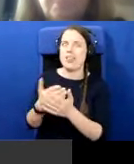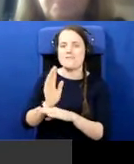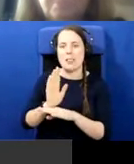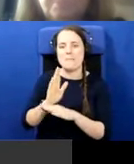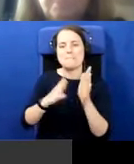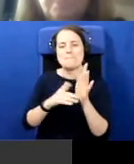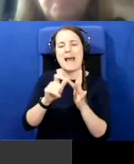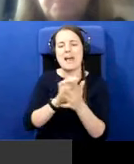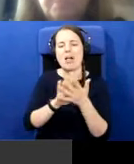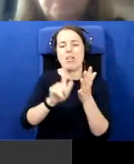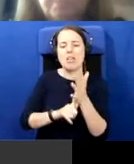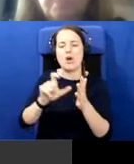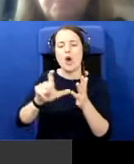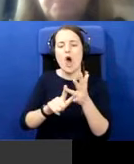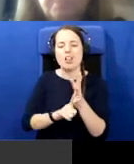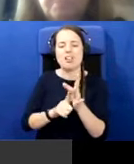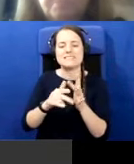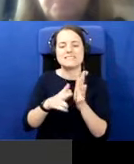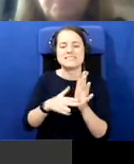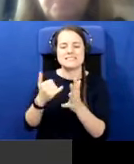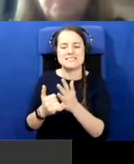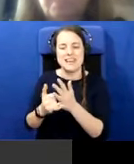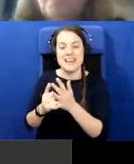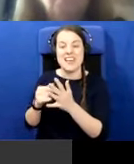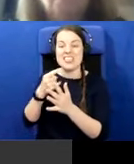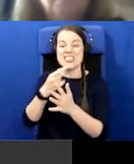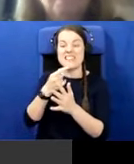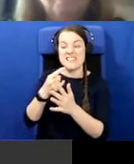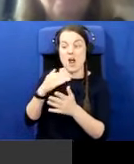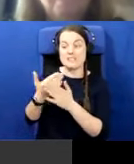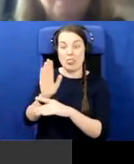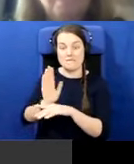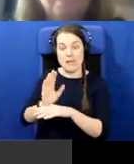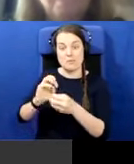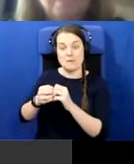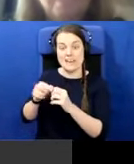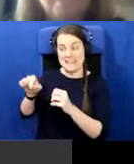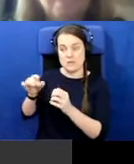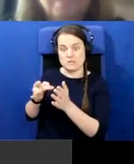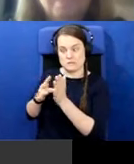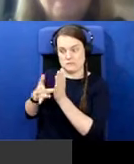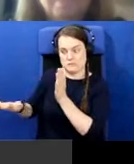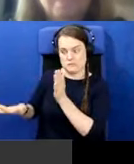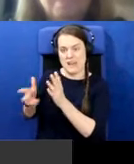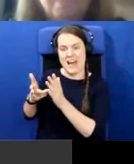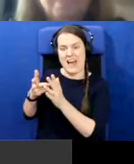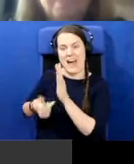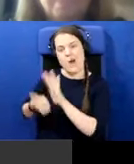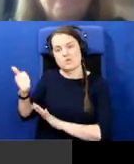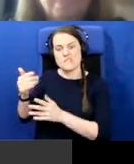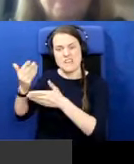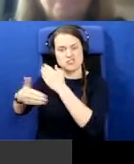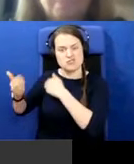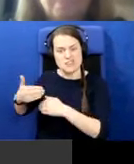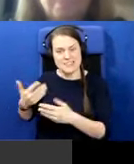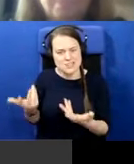1996, that actually he had been airbrushed out of history. So, you know, is the Southern state as guilty,